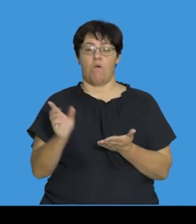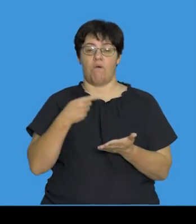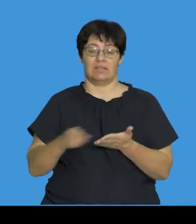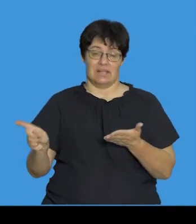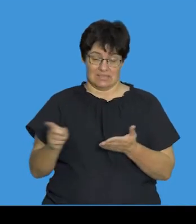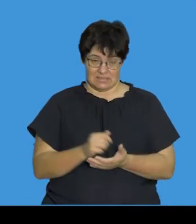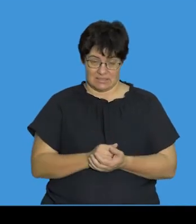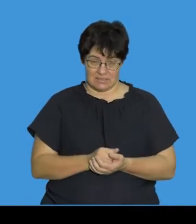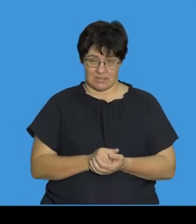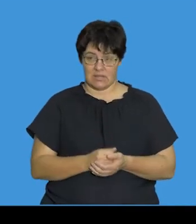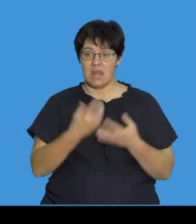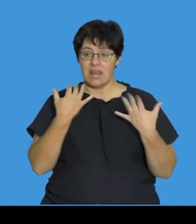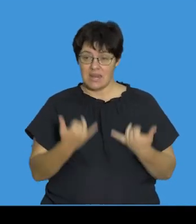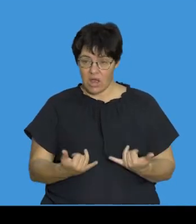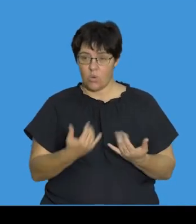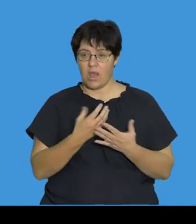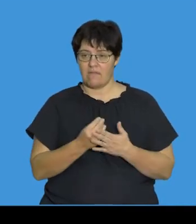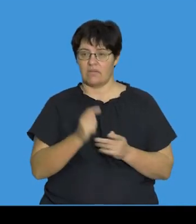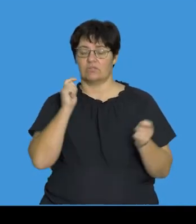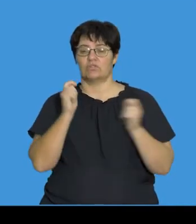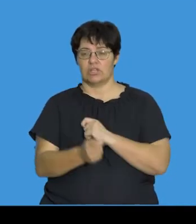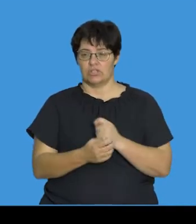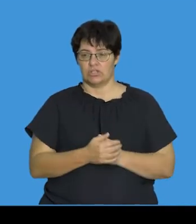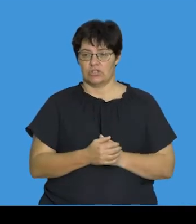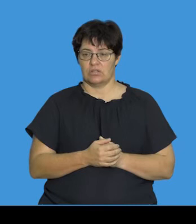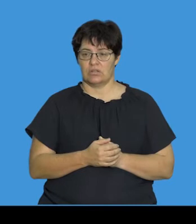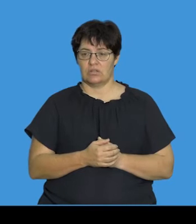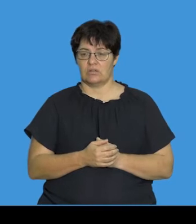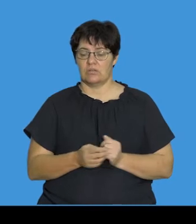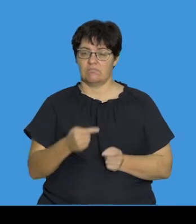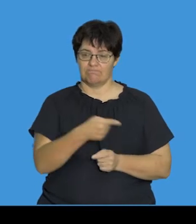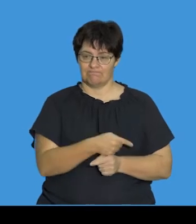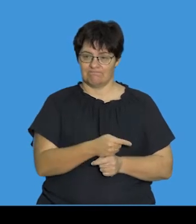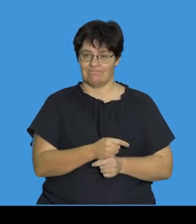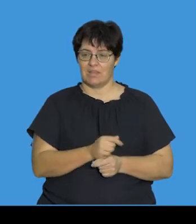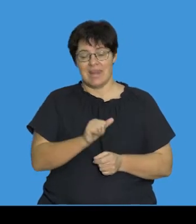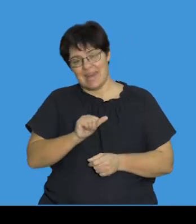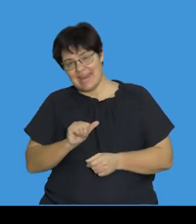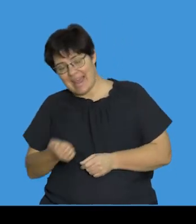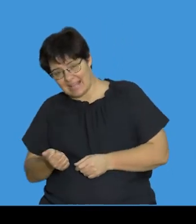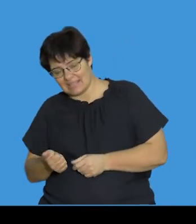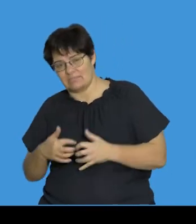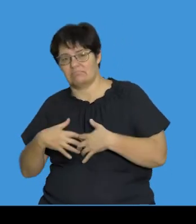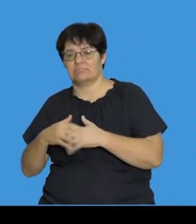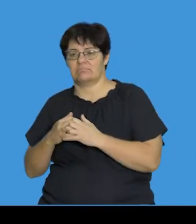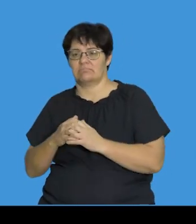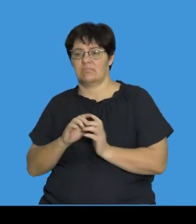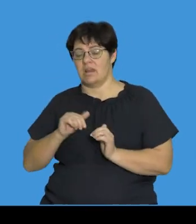this means that we now have a shift in the timine from the next set of